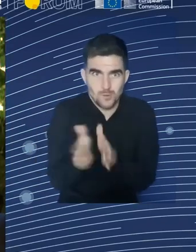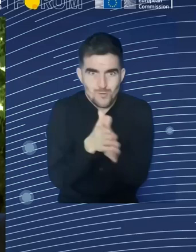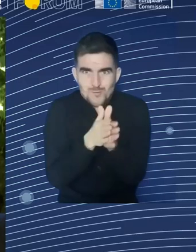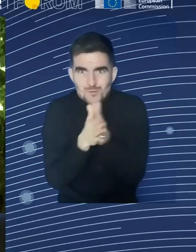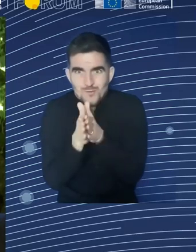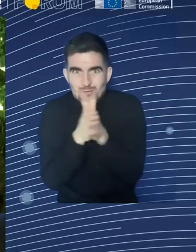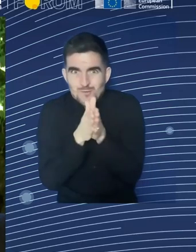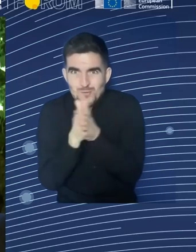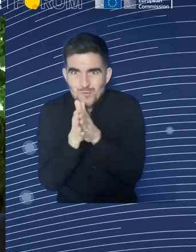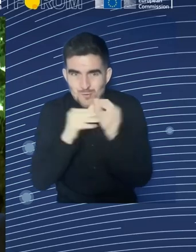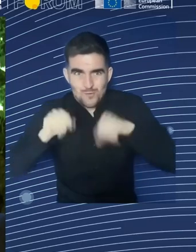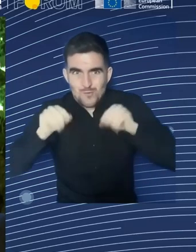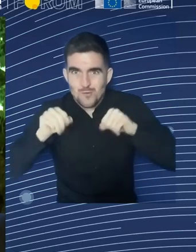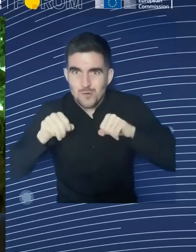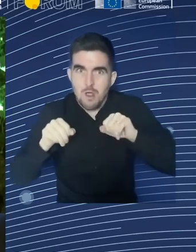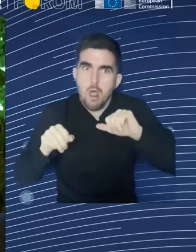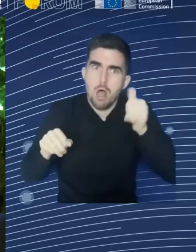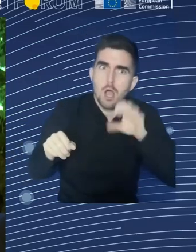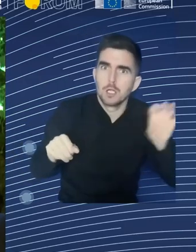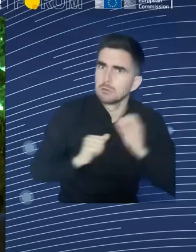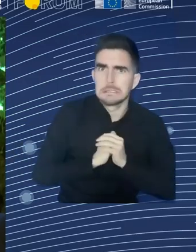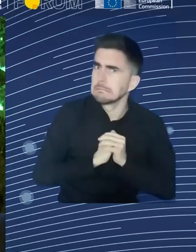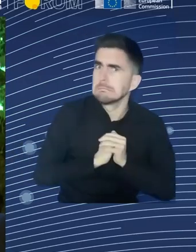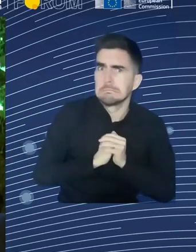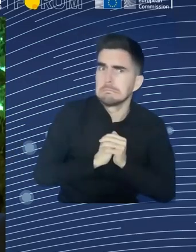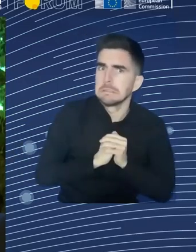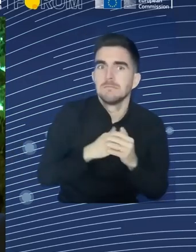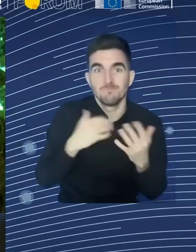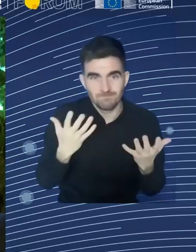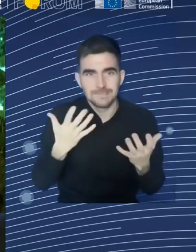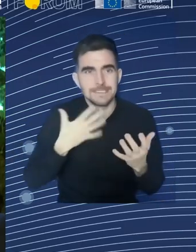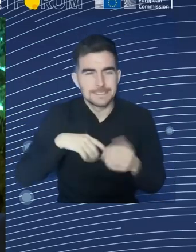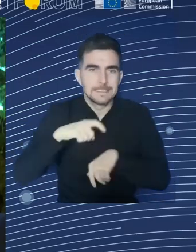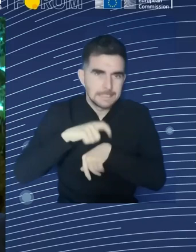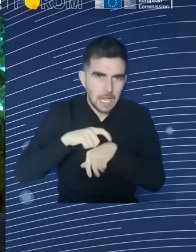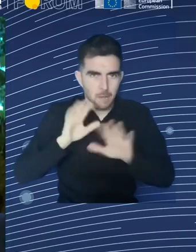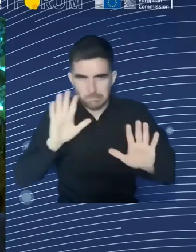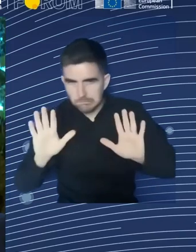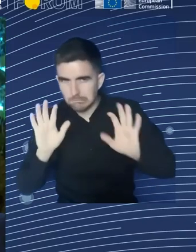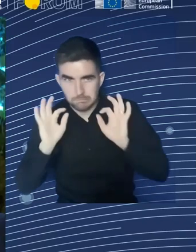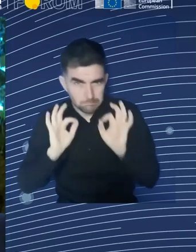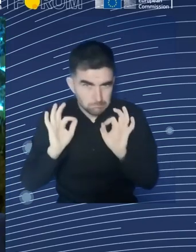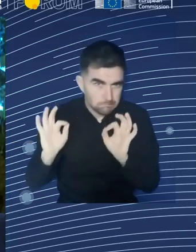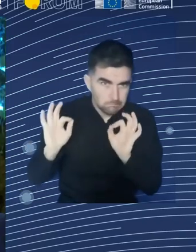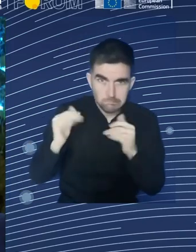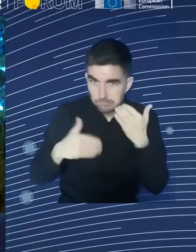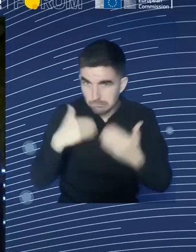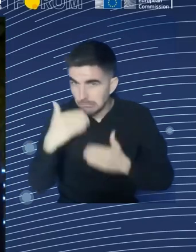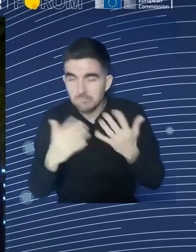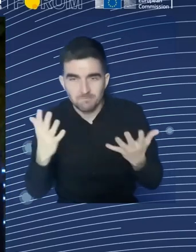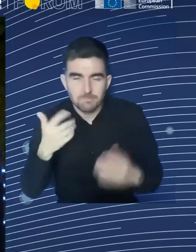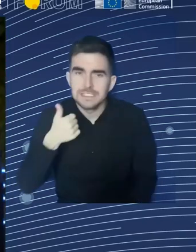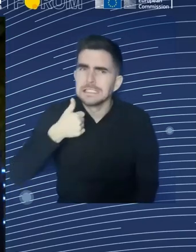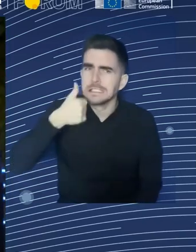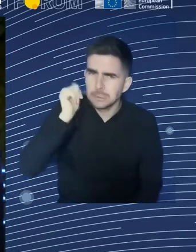keynote said that, you know, Germans working four days a week are more productive than Greeks